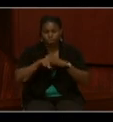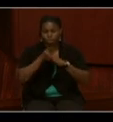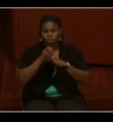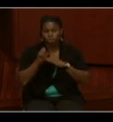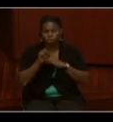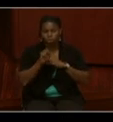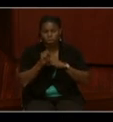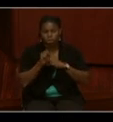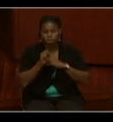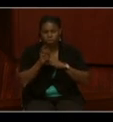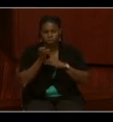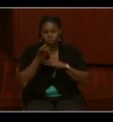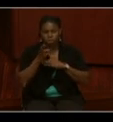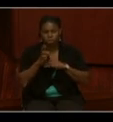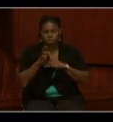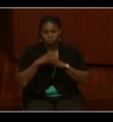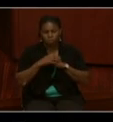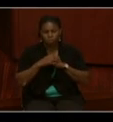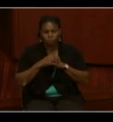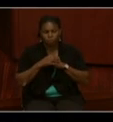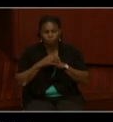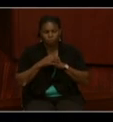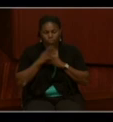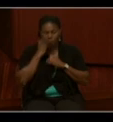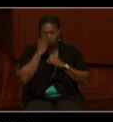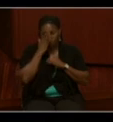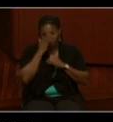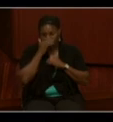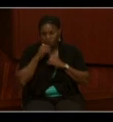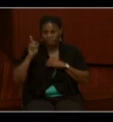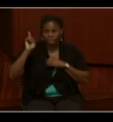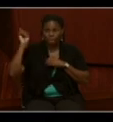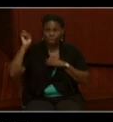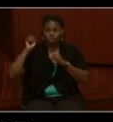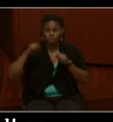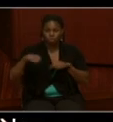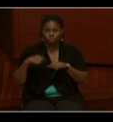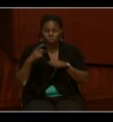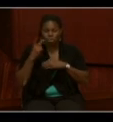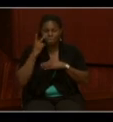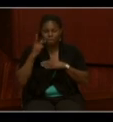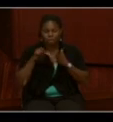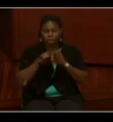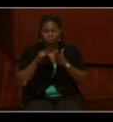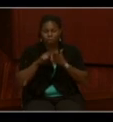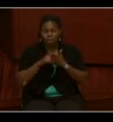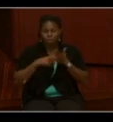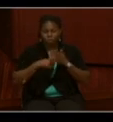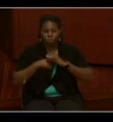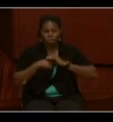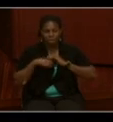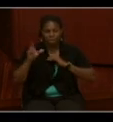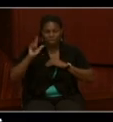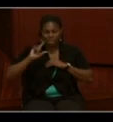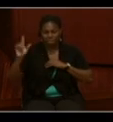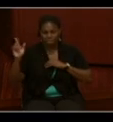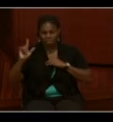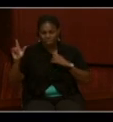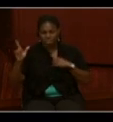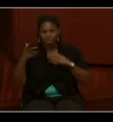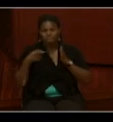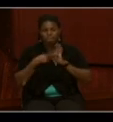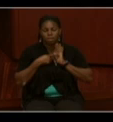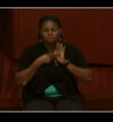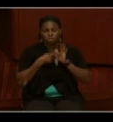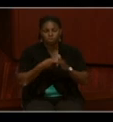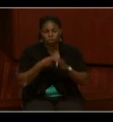Cutter Bayer. Here you can see a typical page on the left-hand side that shows the